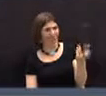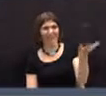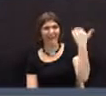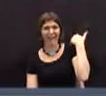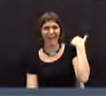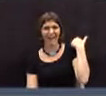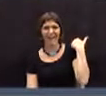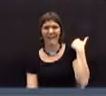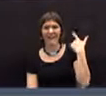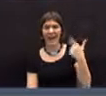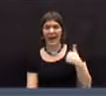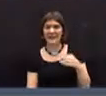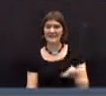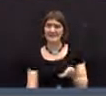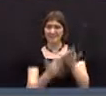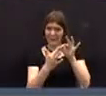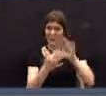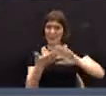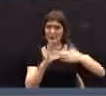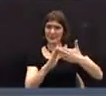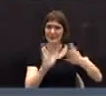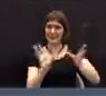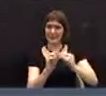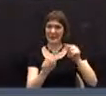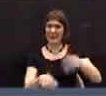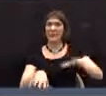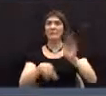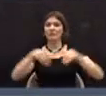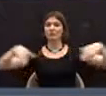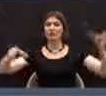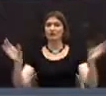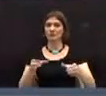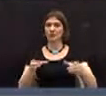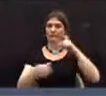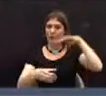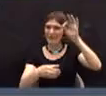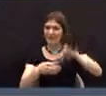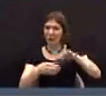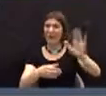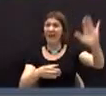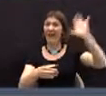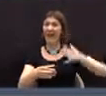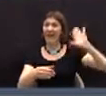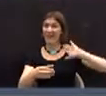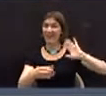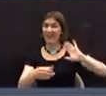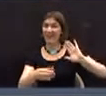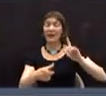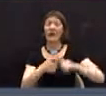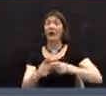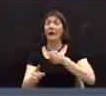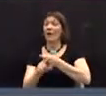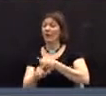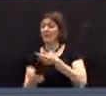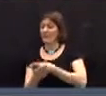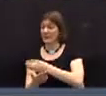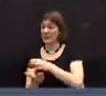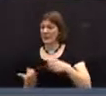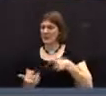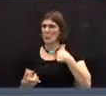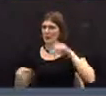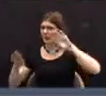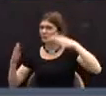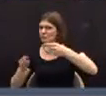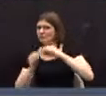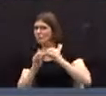there was a special representative town meeting called expressly for that purpose. In the finance committee, we've done a great